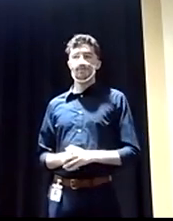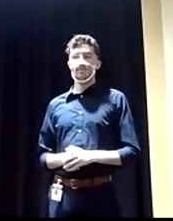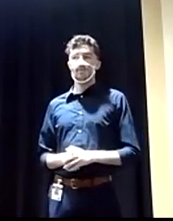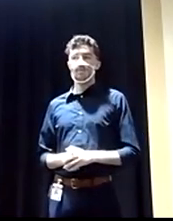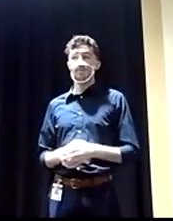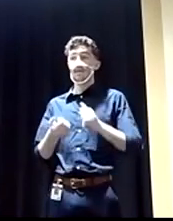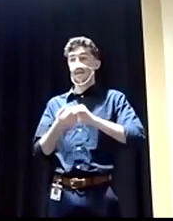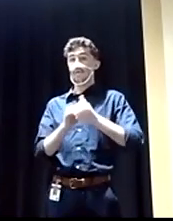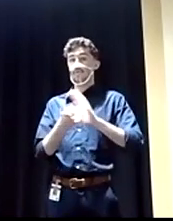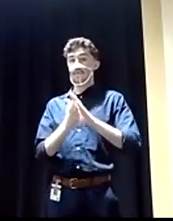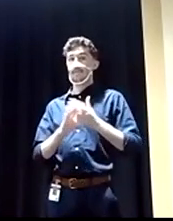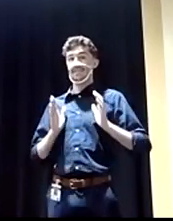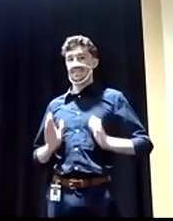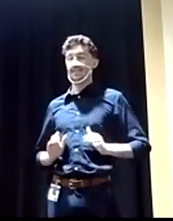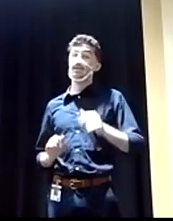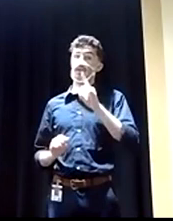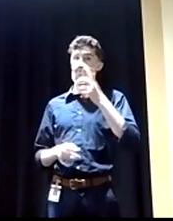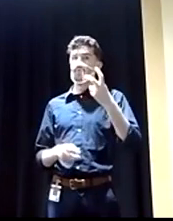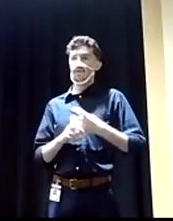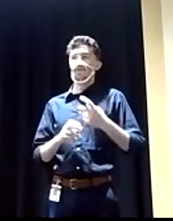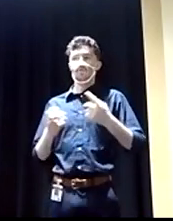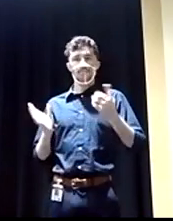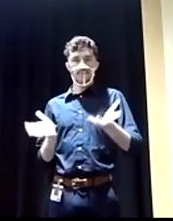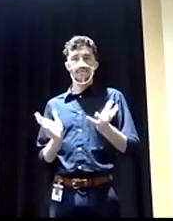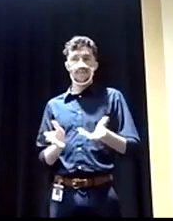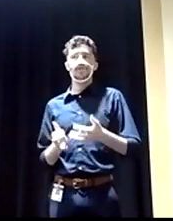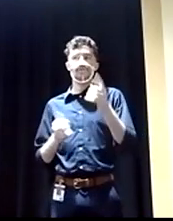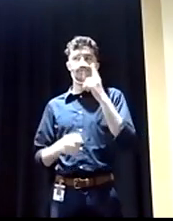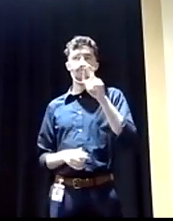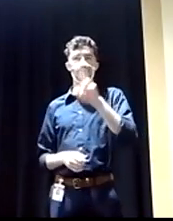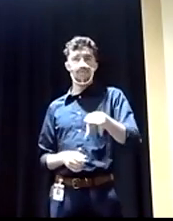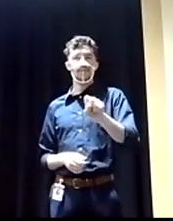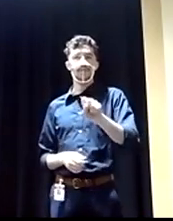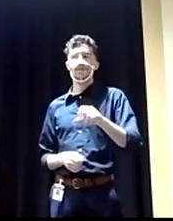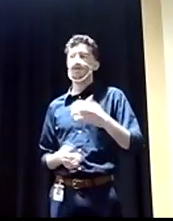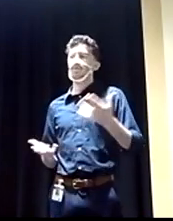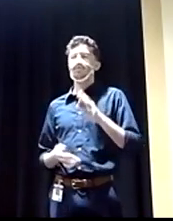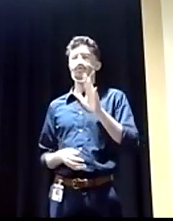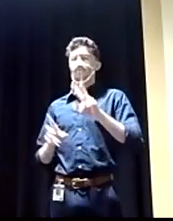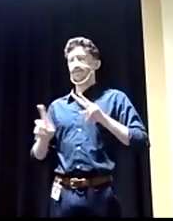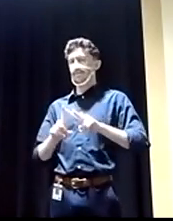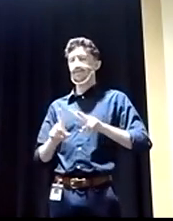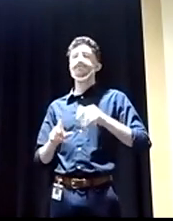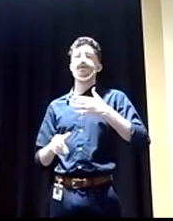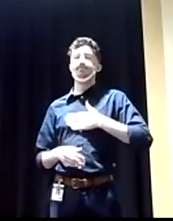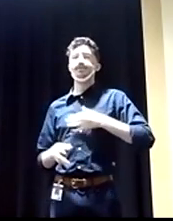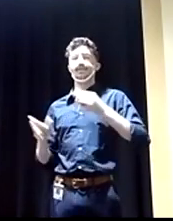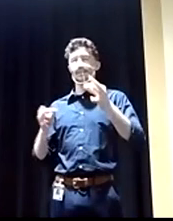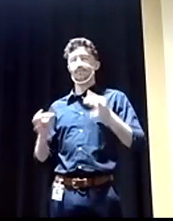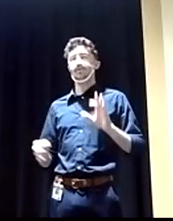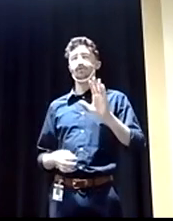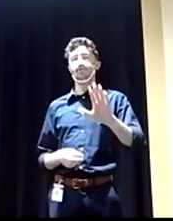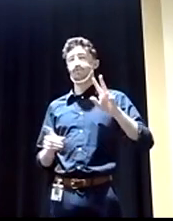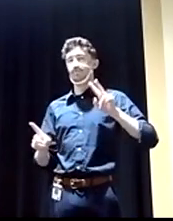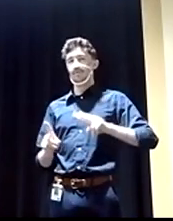citizenship has been an issue in this country for decades. What is your stance on a pathway to citizenship? And please explain your position as to